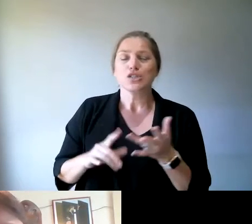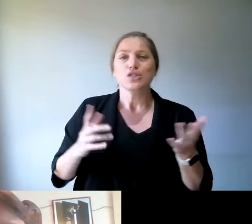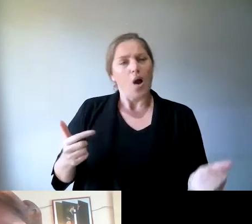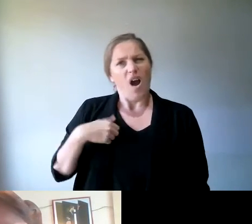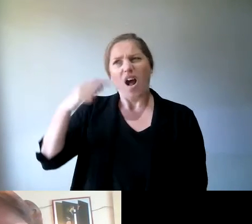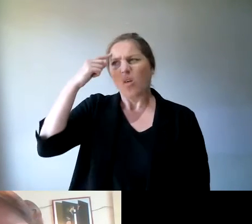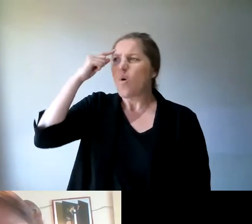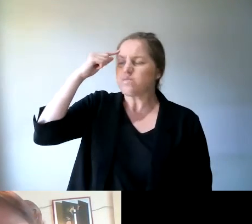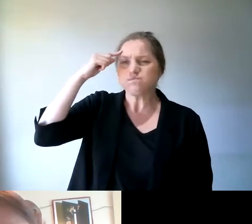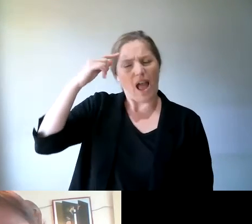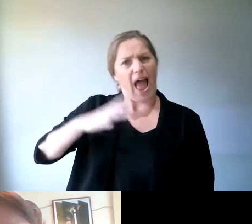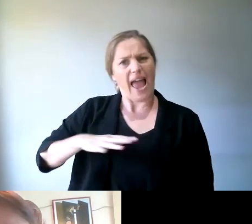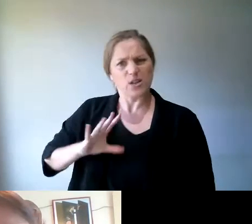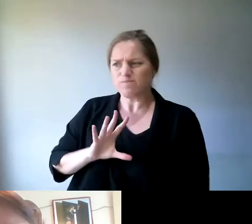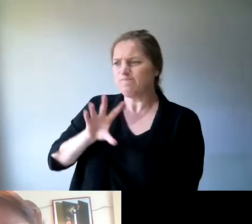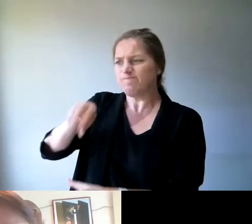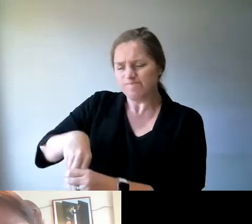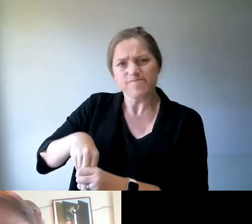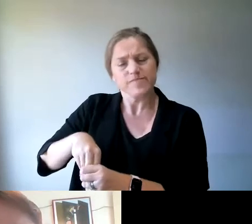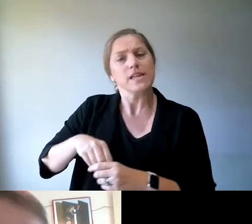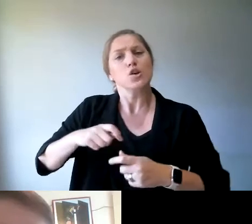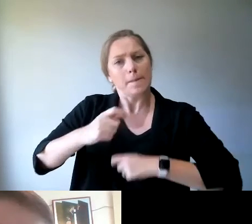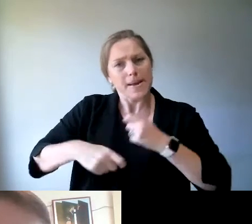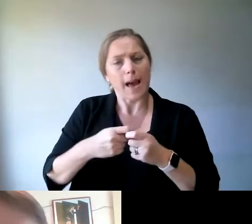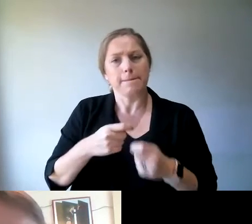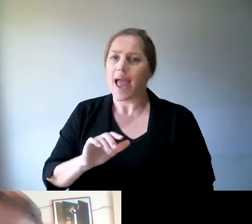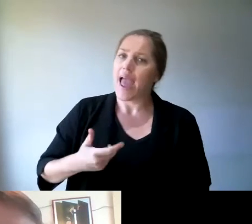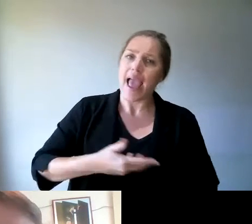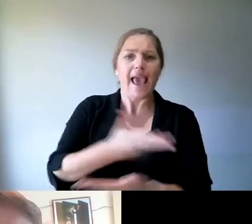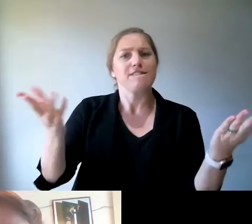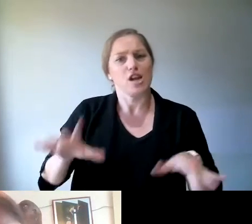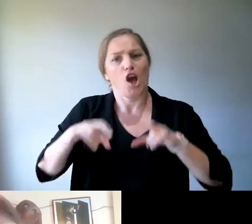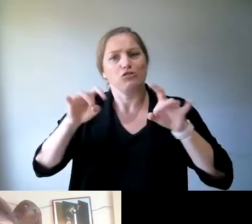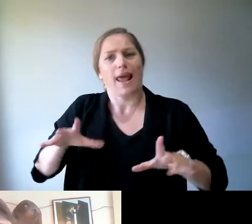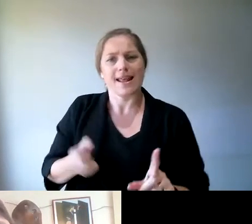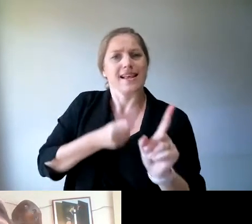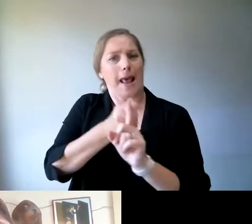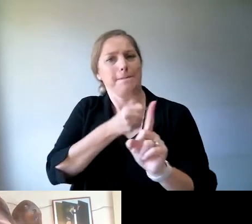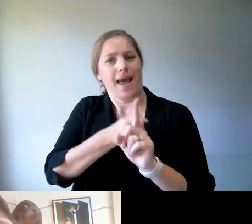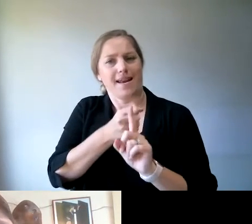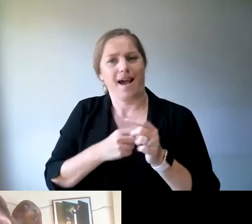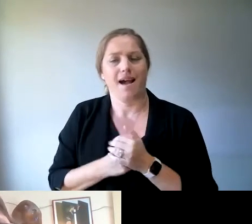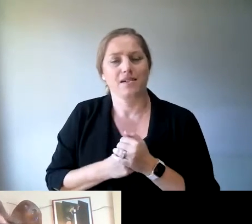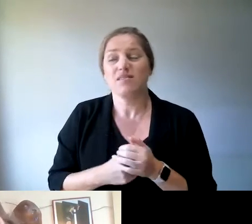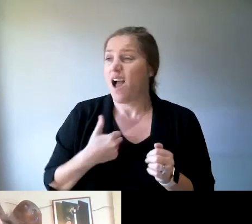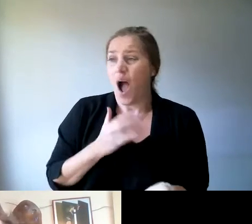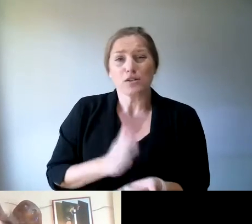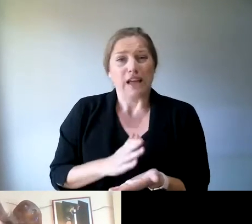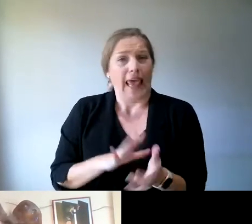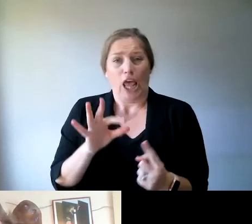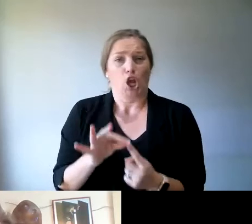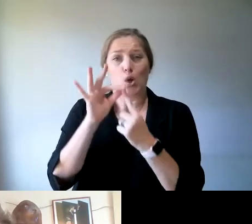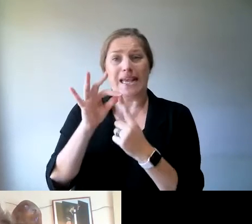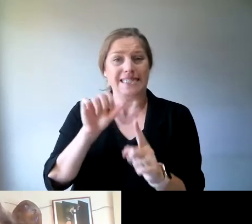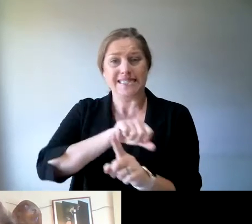Campaigner and not ever having a package, I guess, and I was unique. So, a lot of people